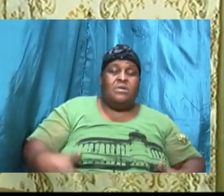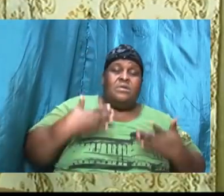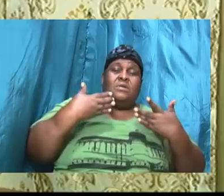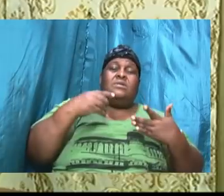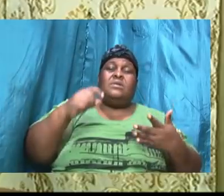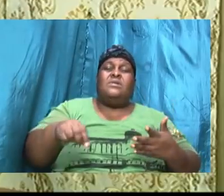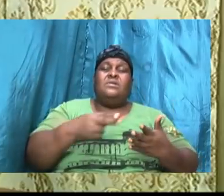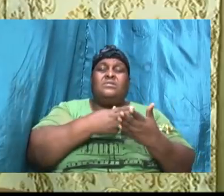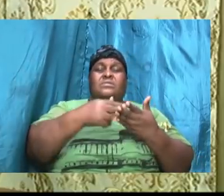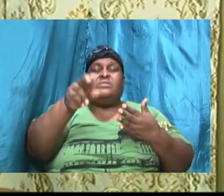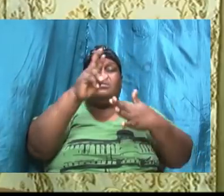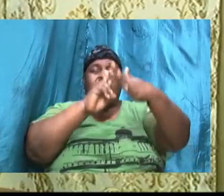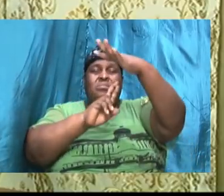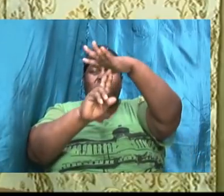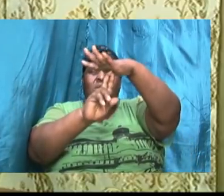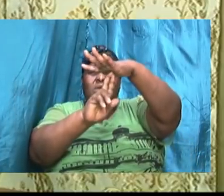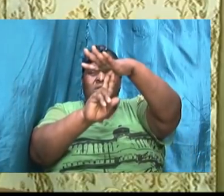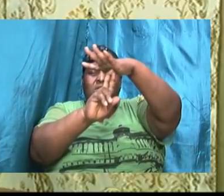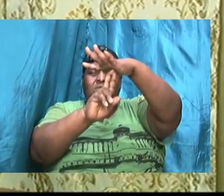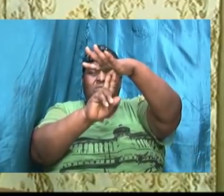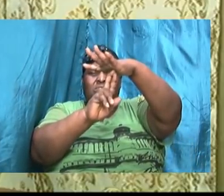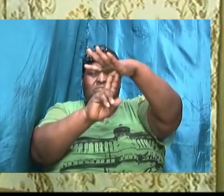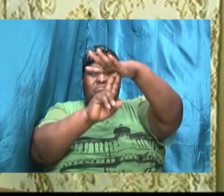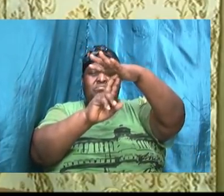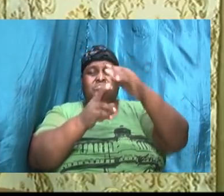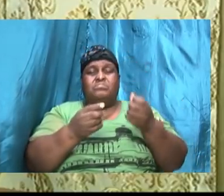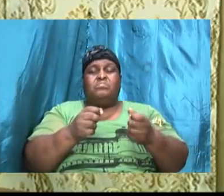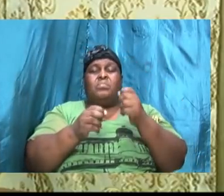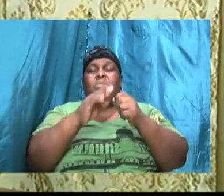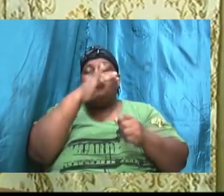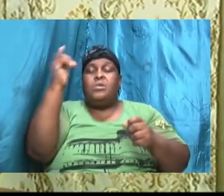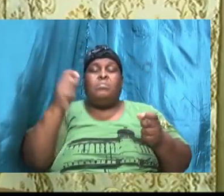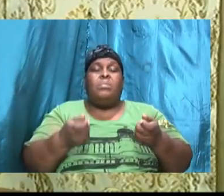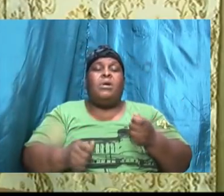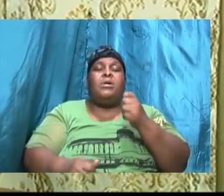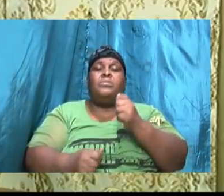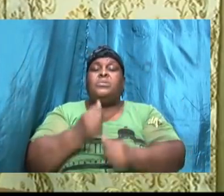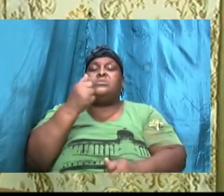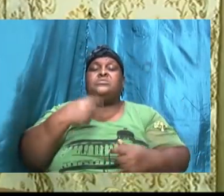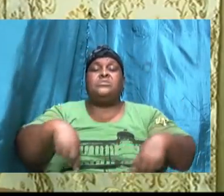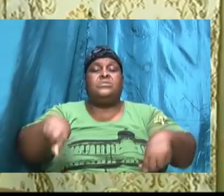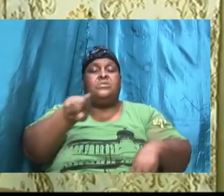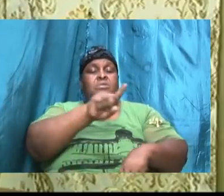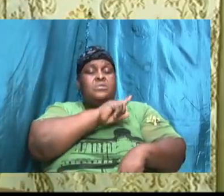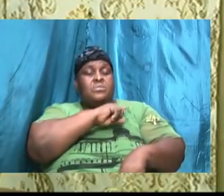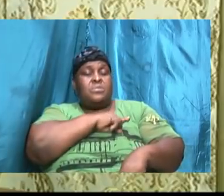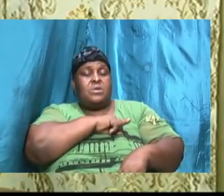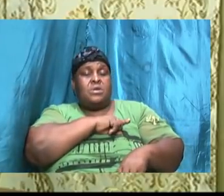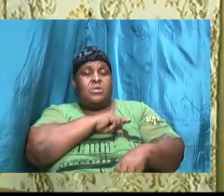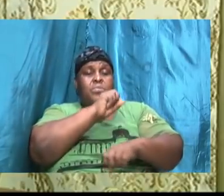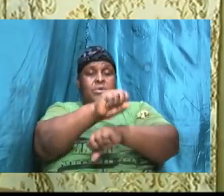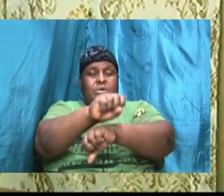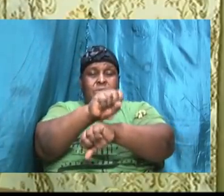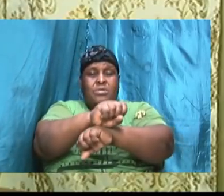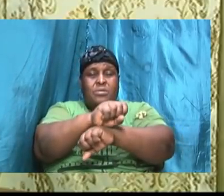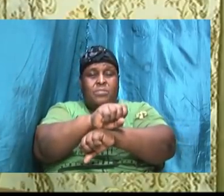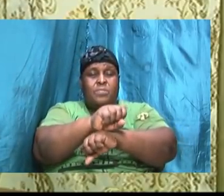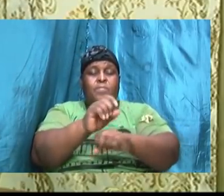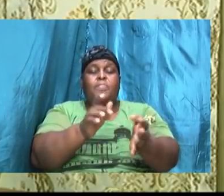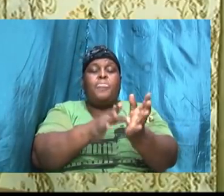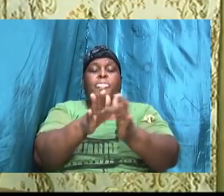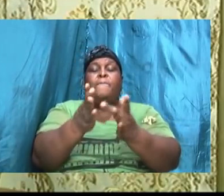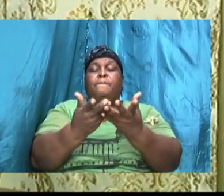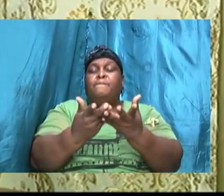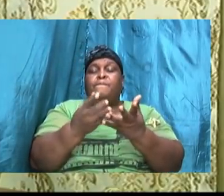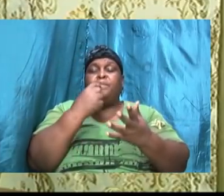respect must be a code by which we operate with. The Bible in Proverbs 9 verses 11